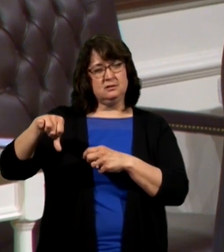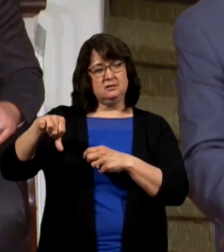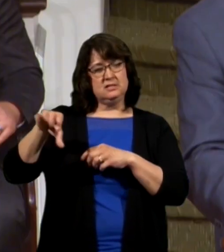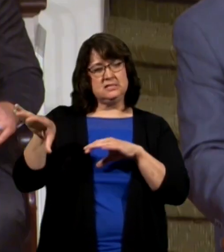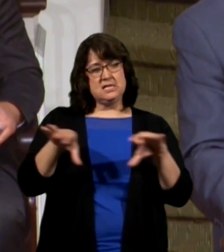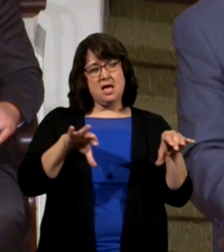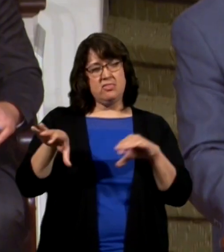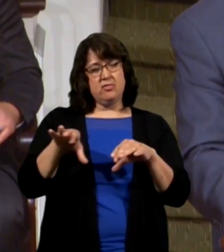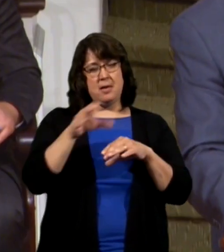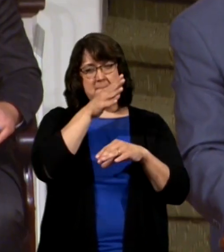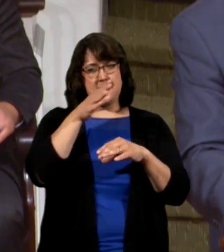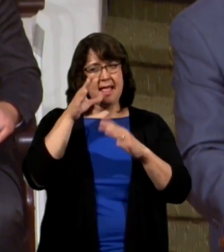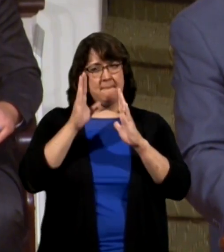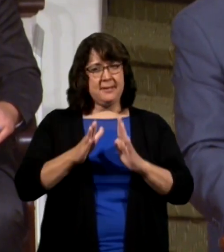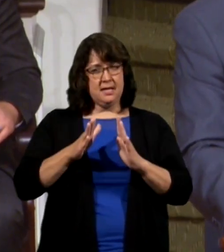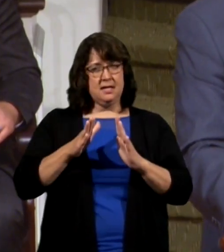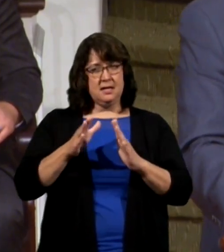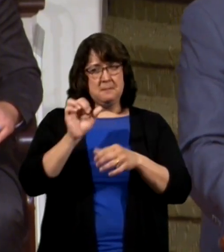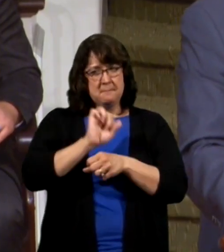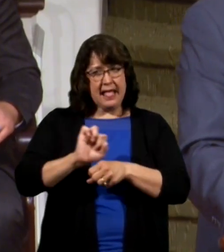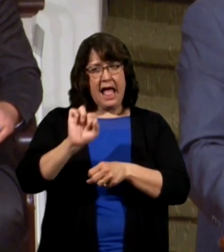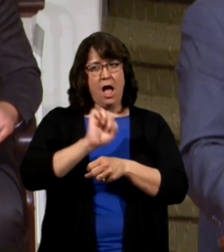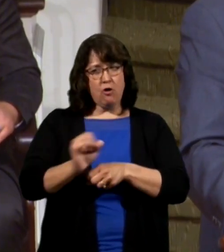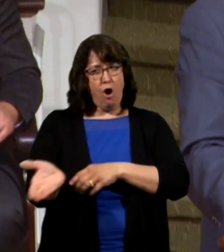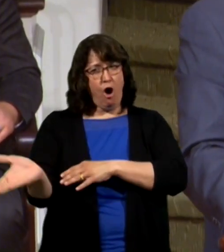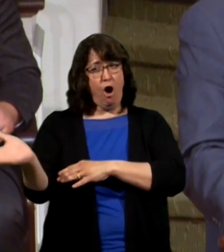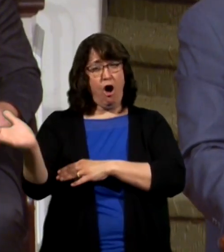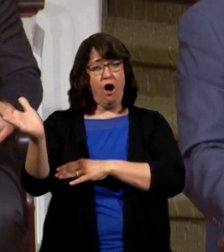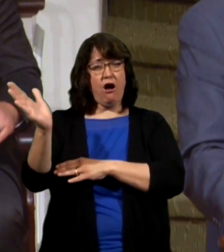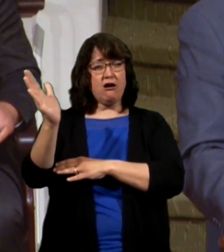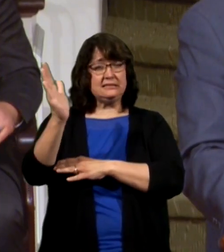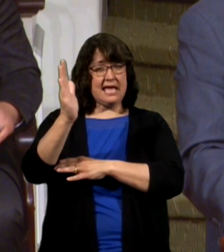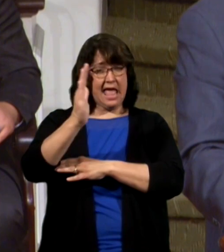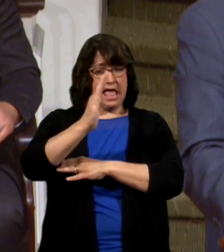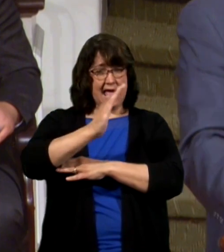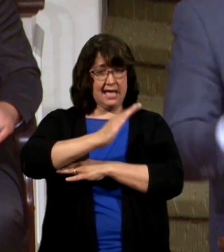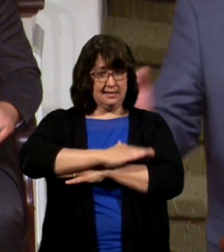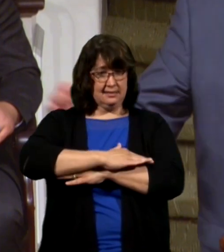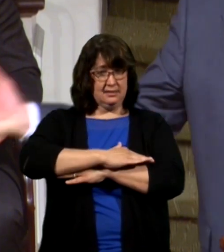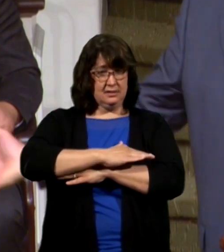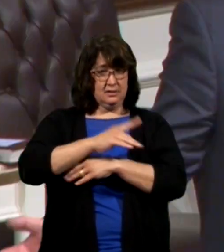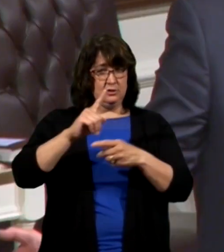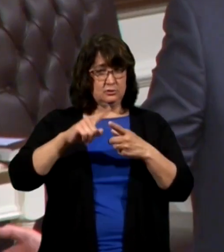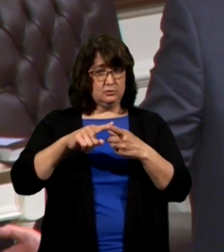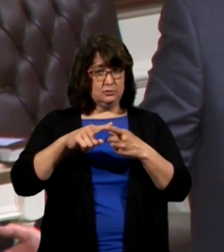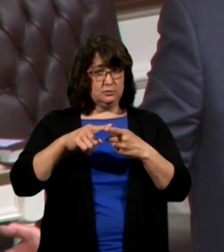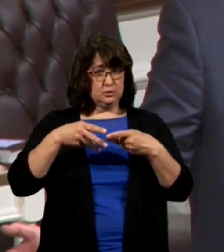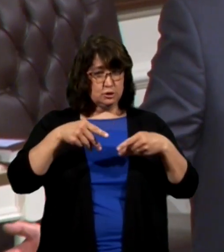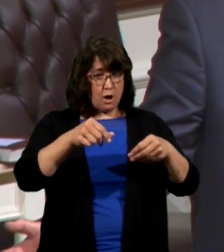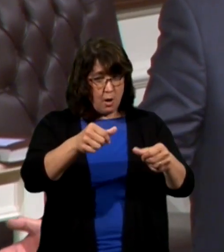plowman plow all day to sow